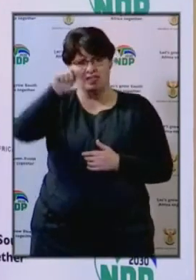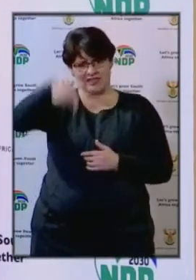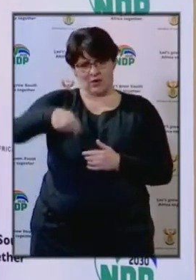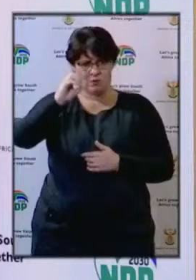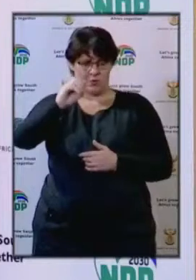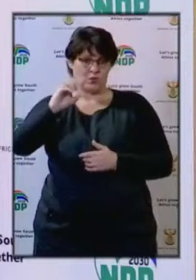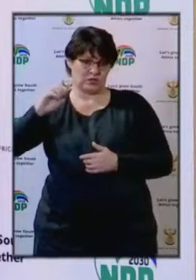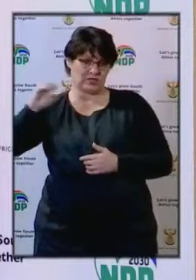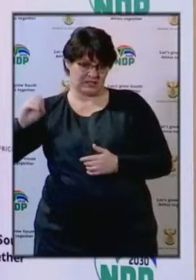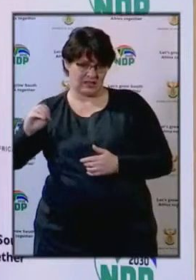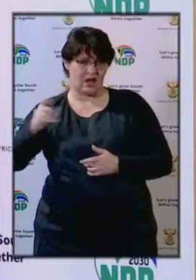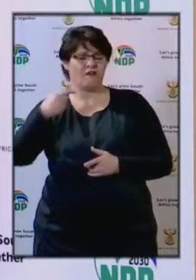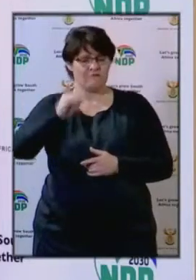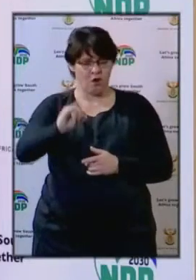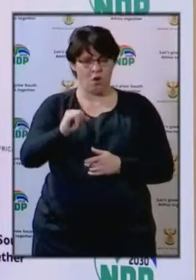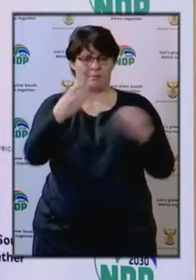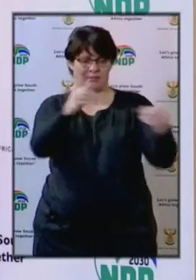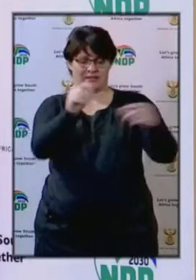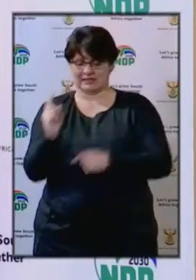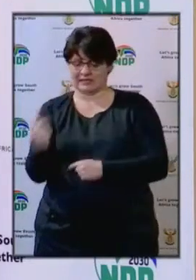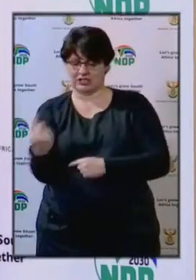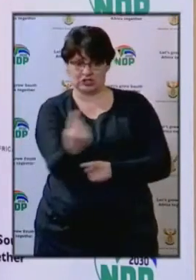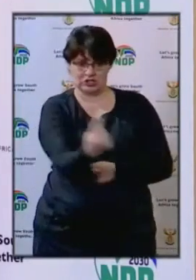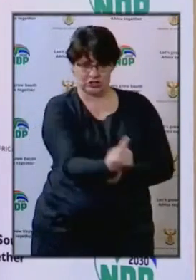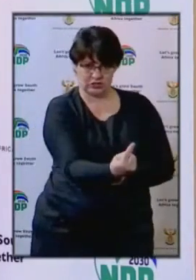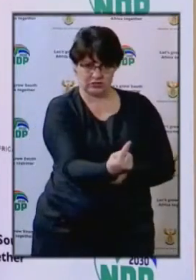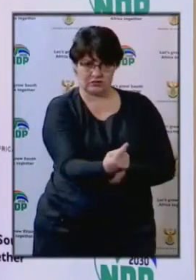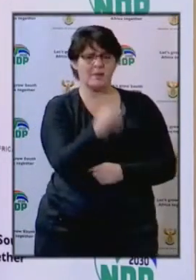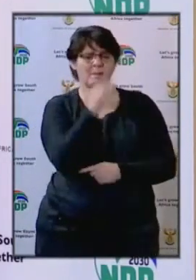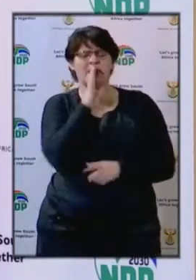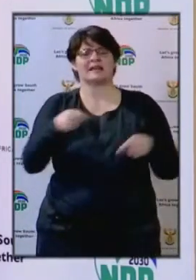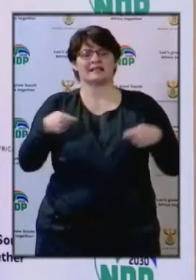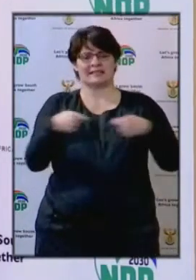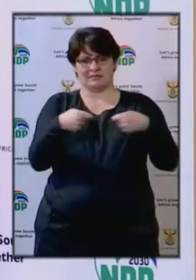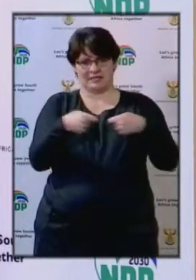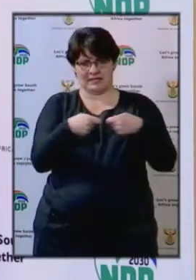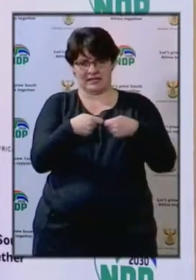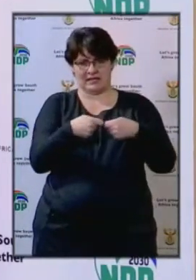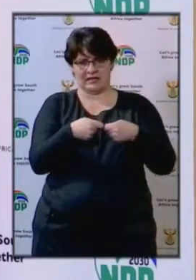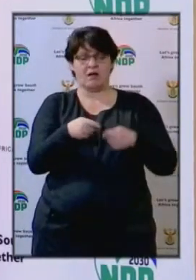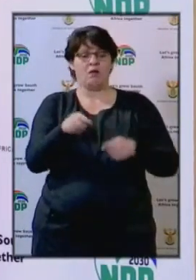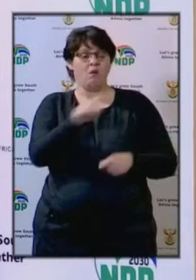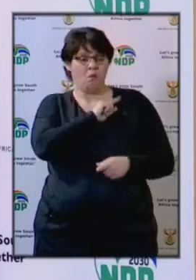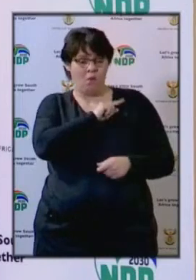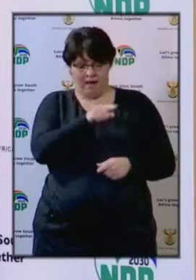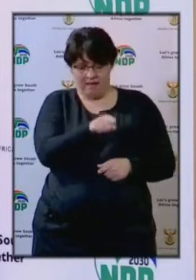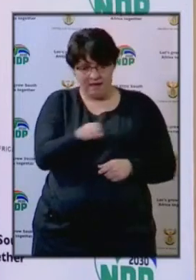entity as previously announced. And this is a subsidy towards expenses,